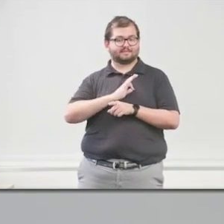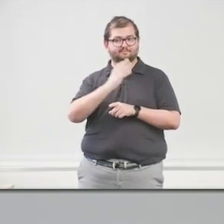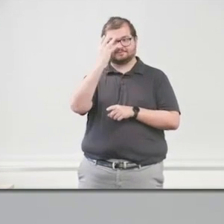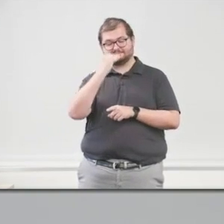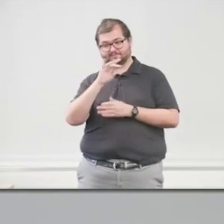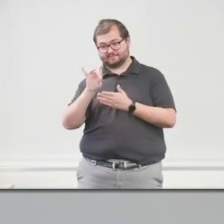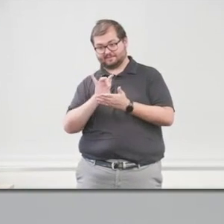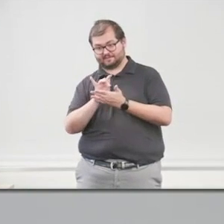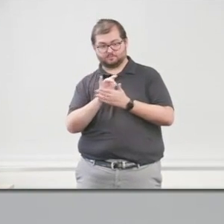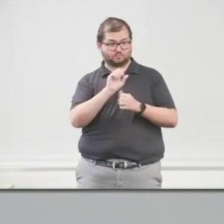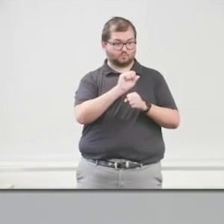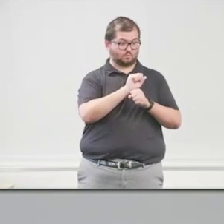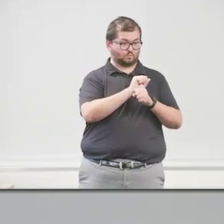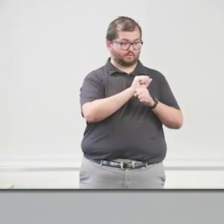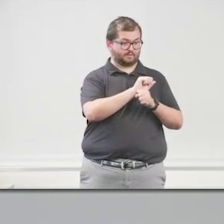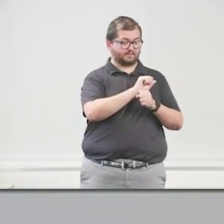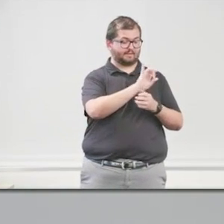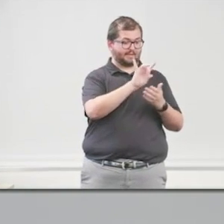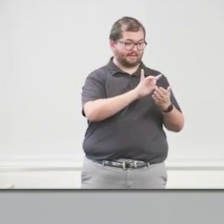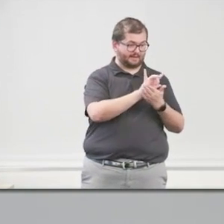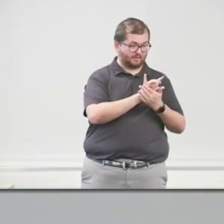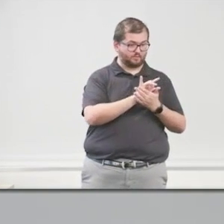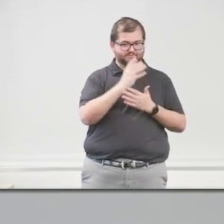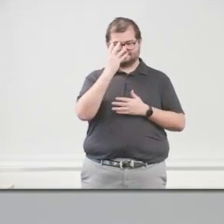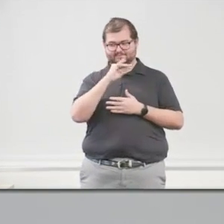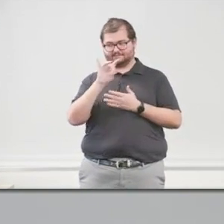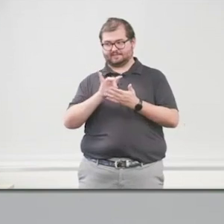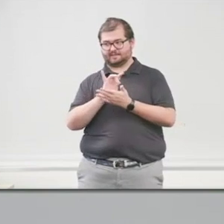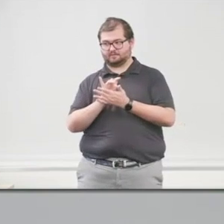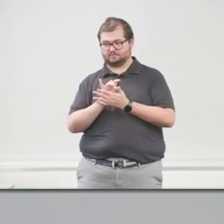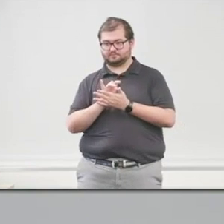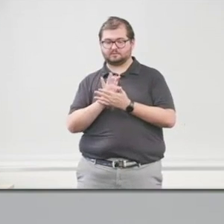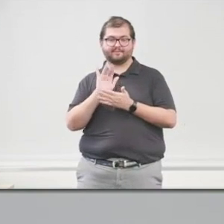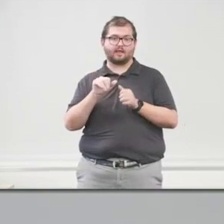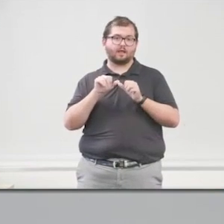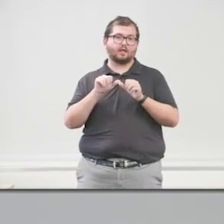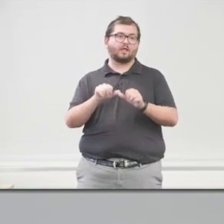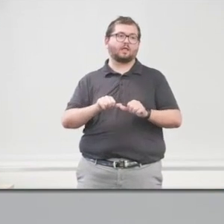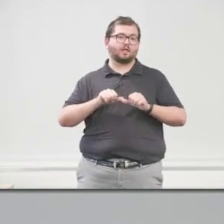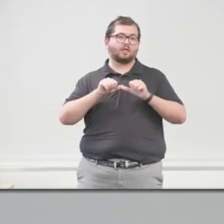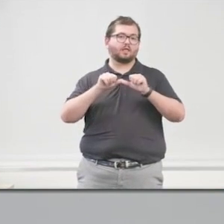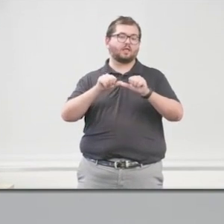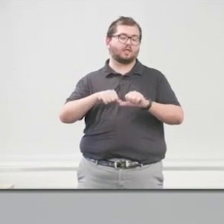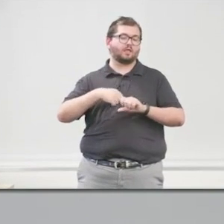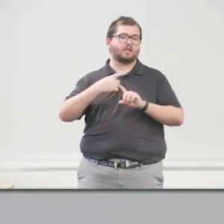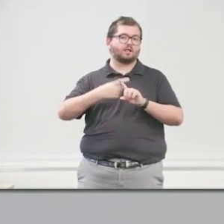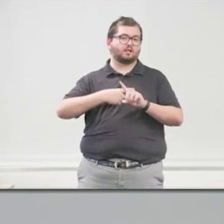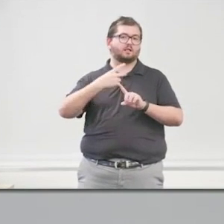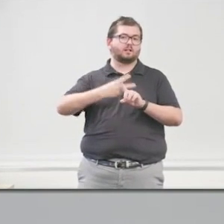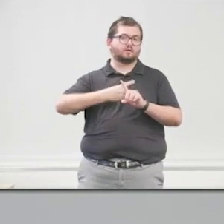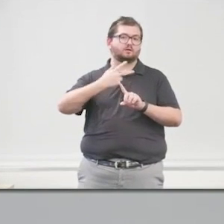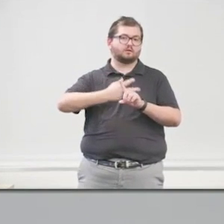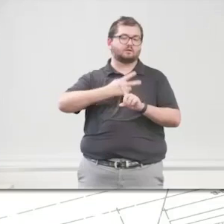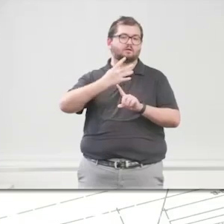working eight hours, sleeping eight hours. And we did that for months until we were able to get our crew back